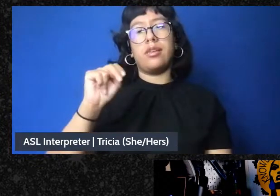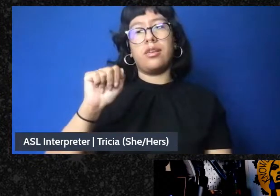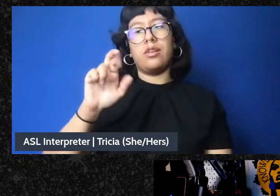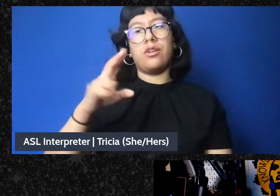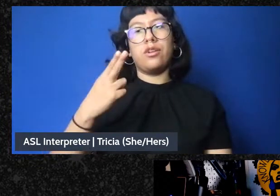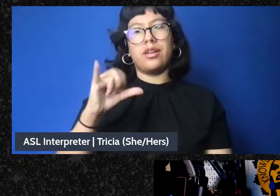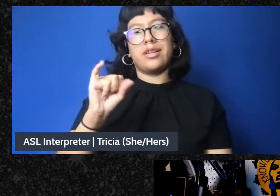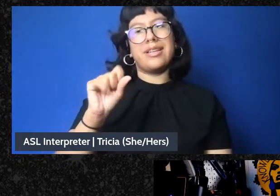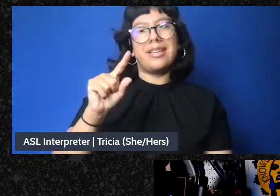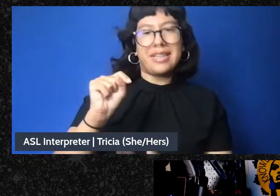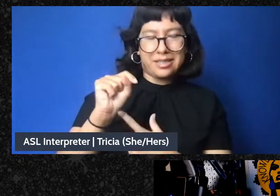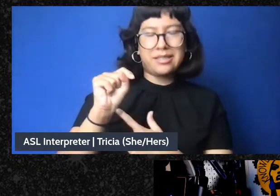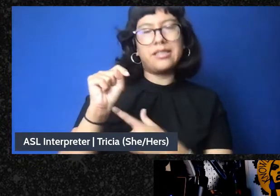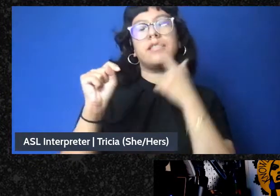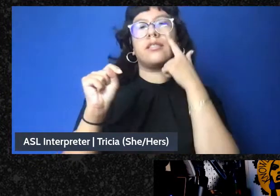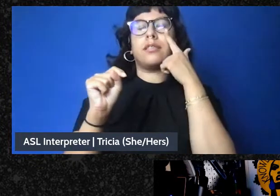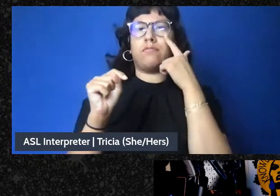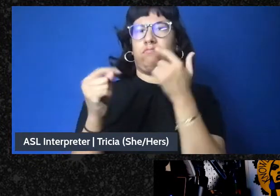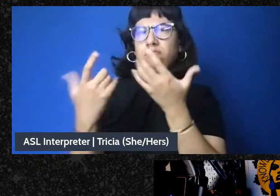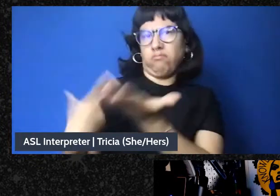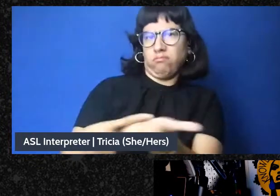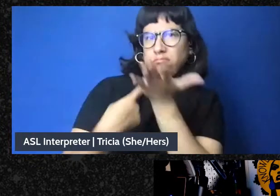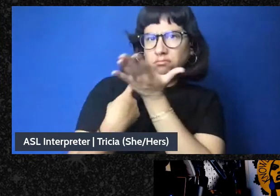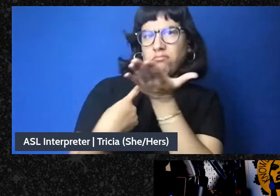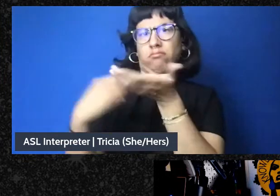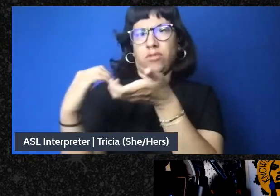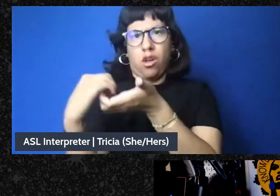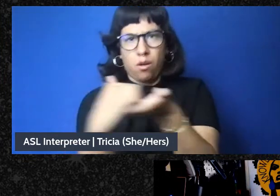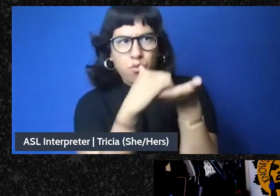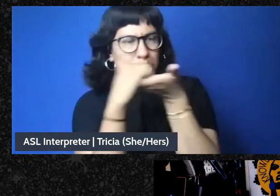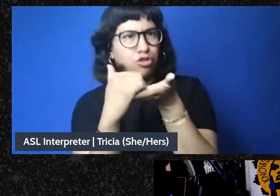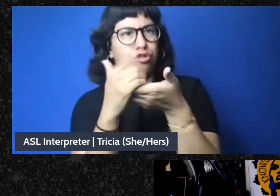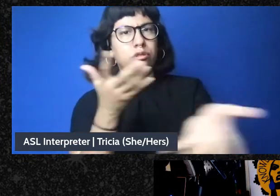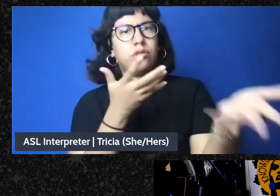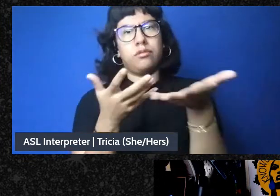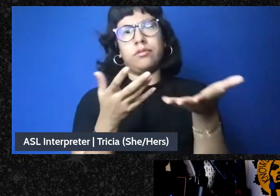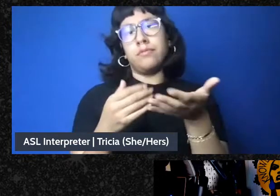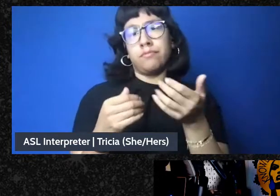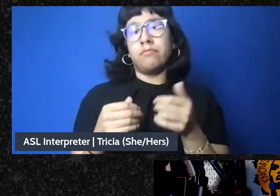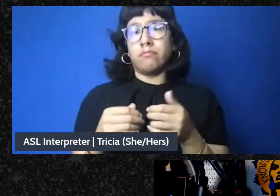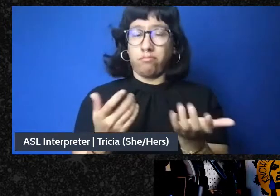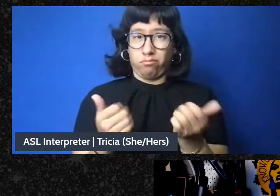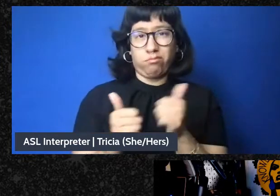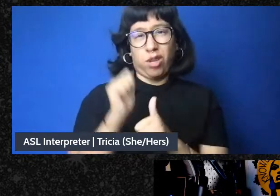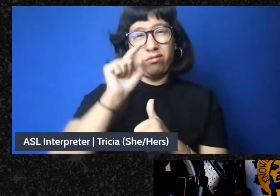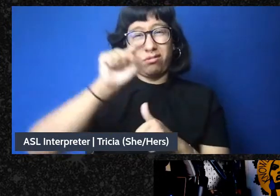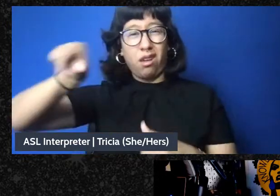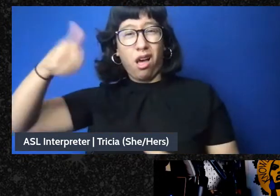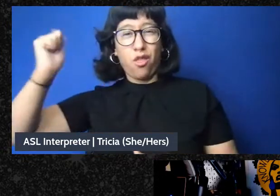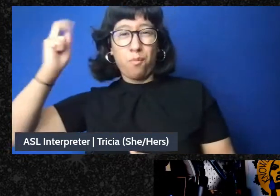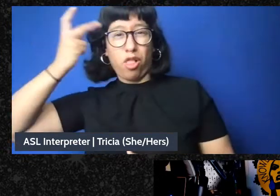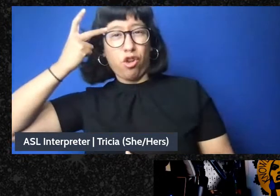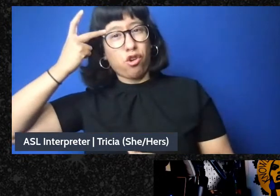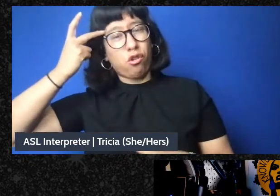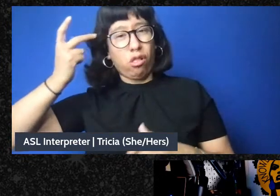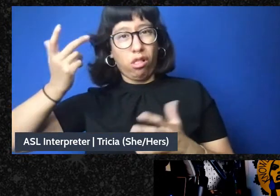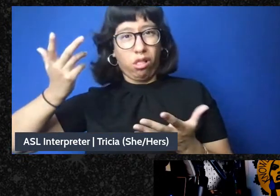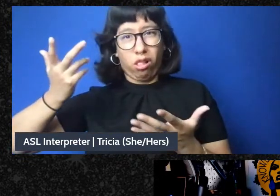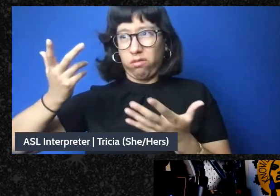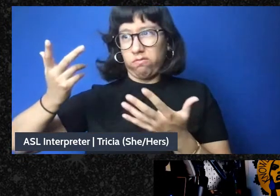direct action, and voluntary cooperation, especially as mostly all other political proposals present